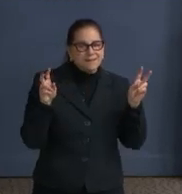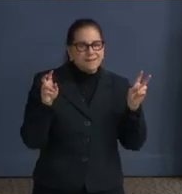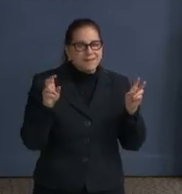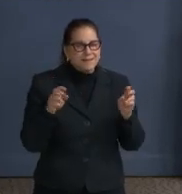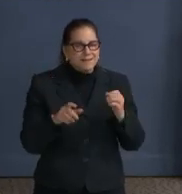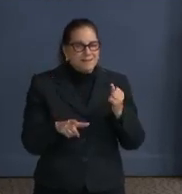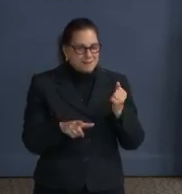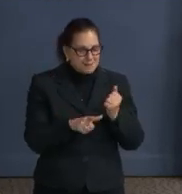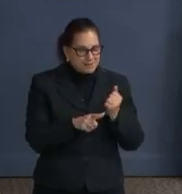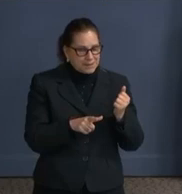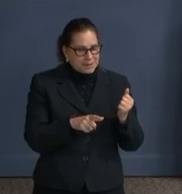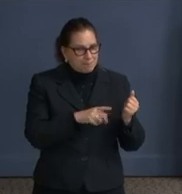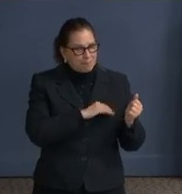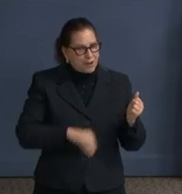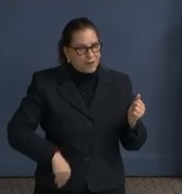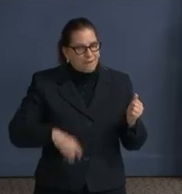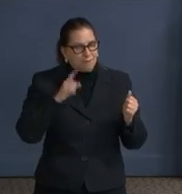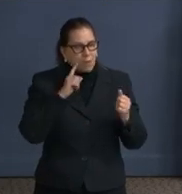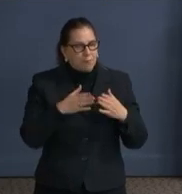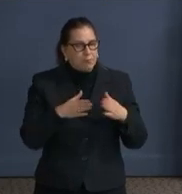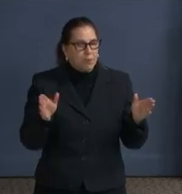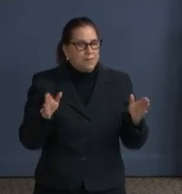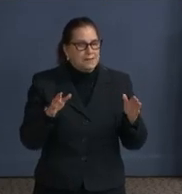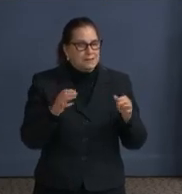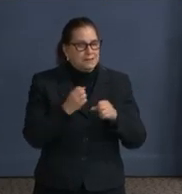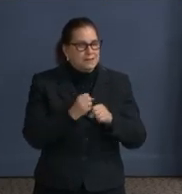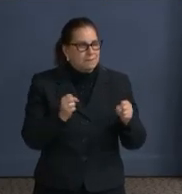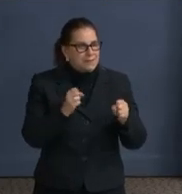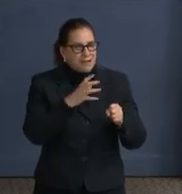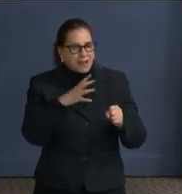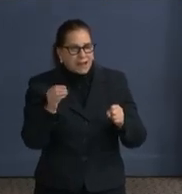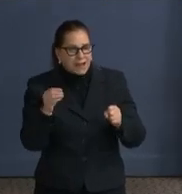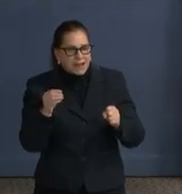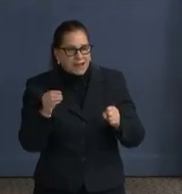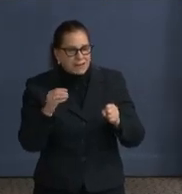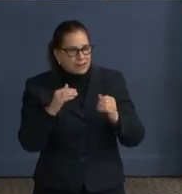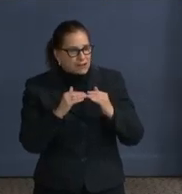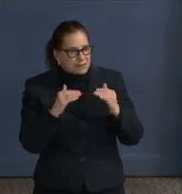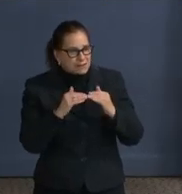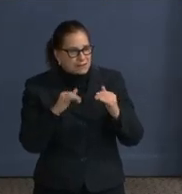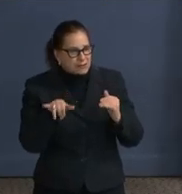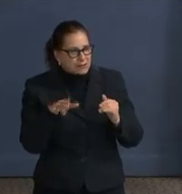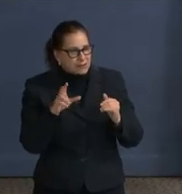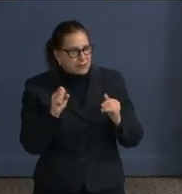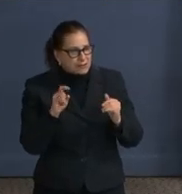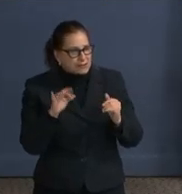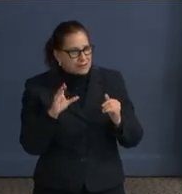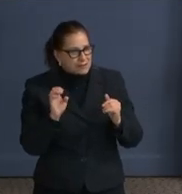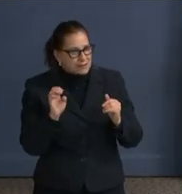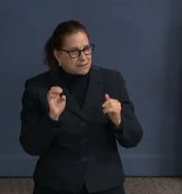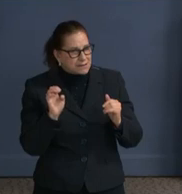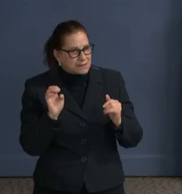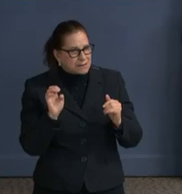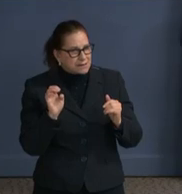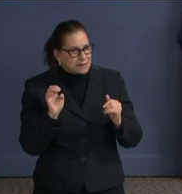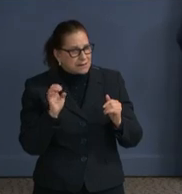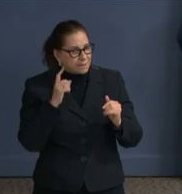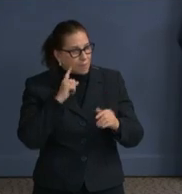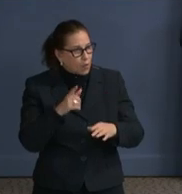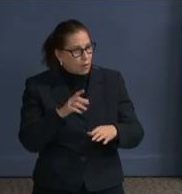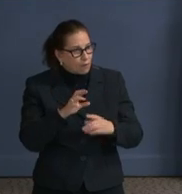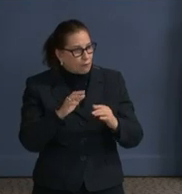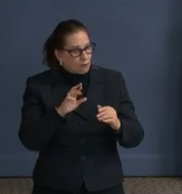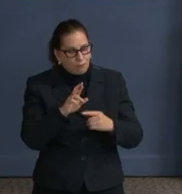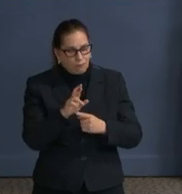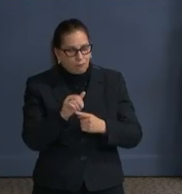Will you address the second part of your title, Justice, and your views of improving racial justice in our